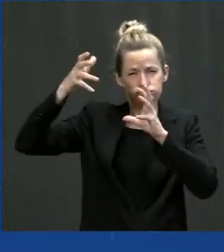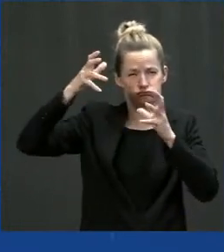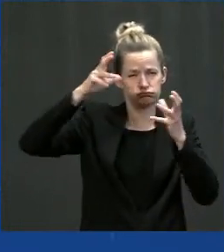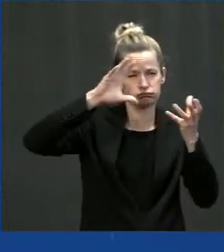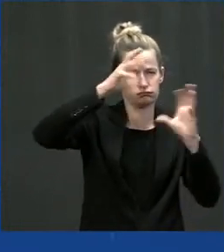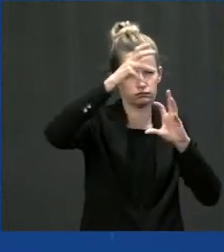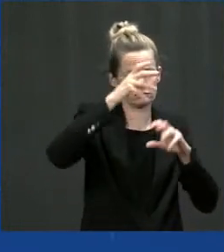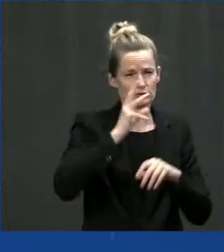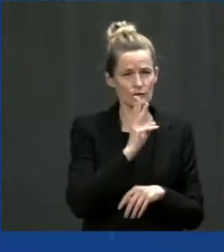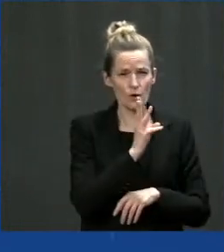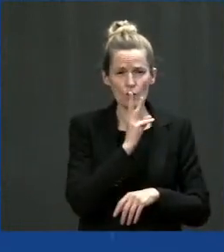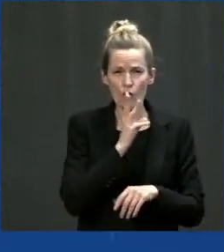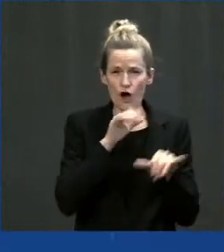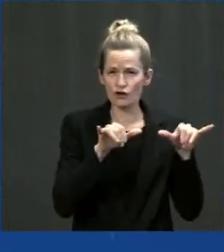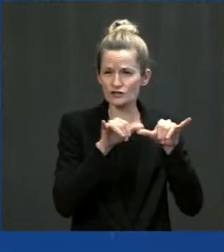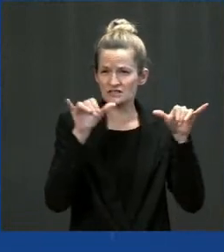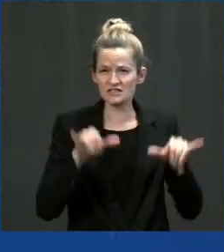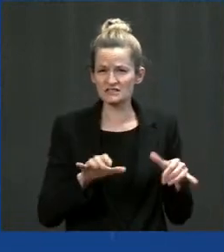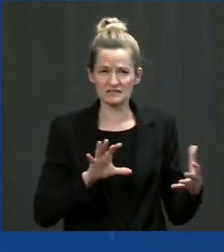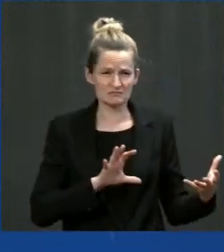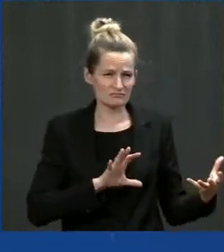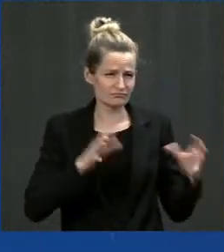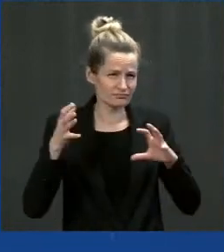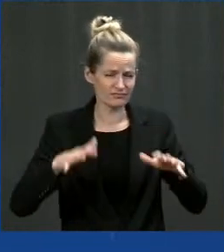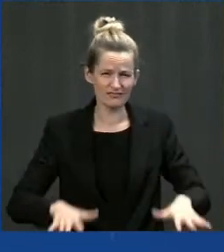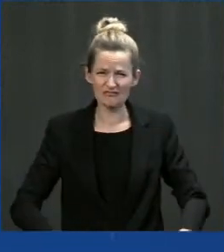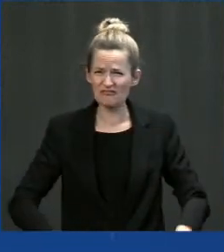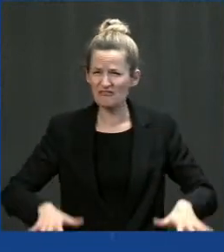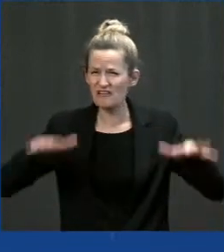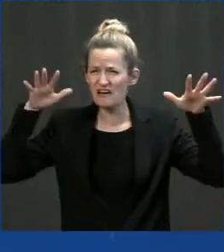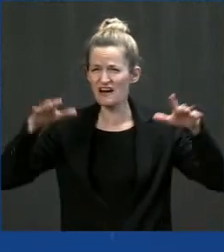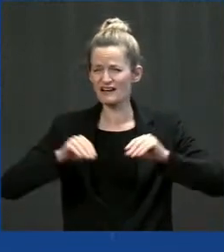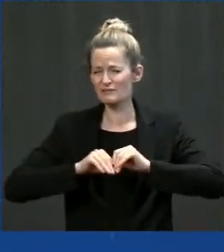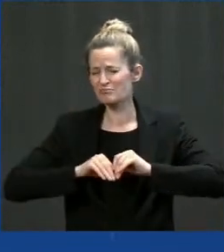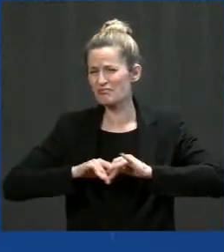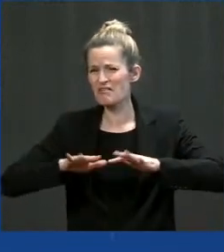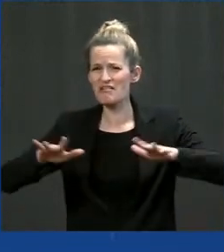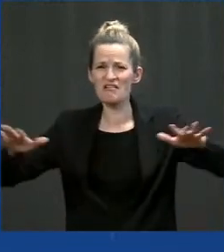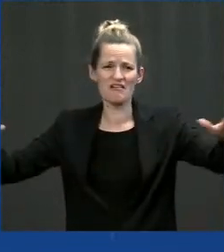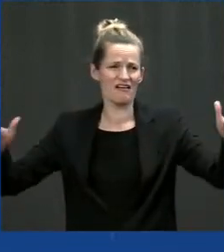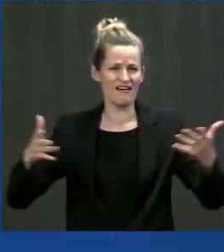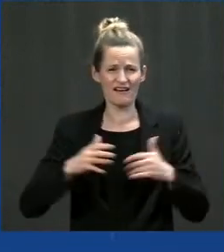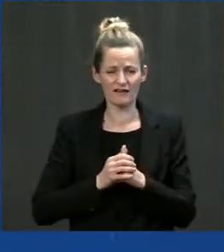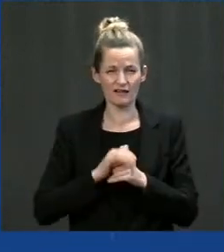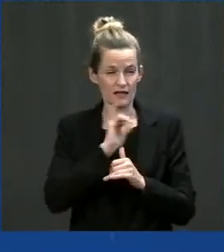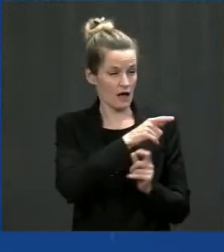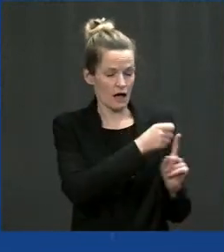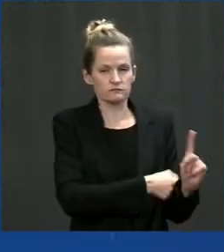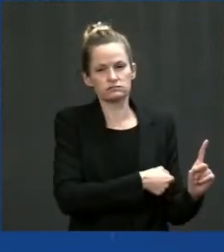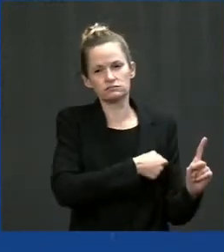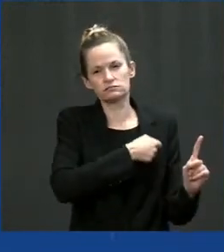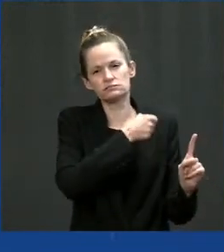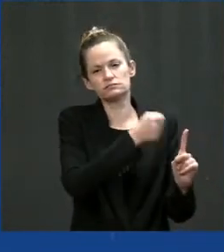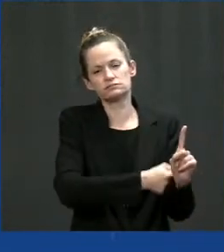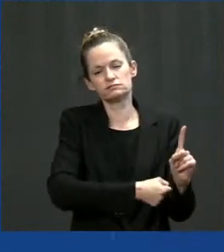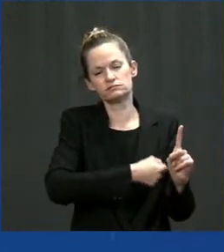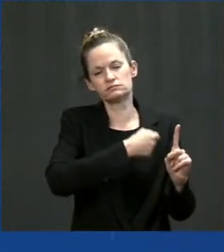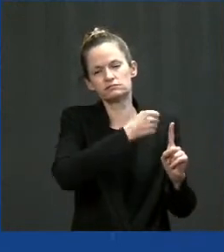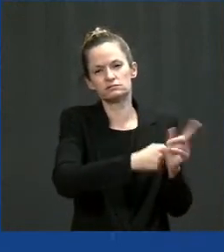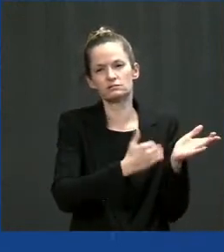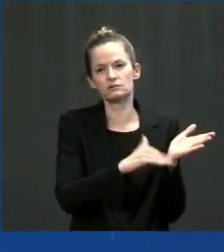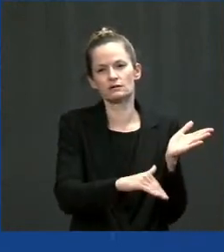system. These are challenges we have seen frequently and were reflected in a different fashion